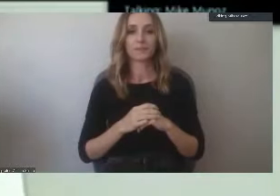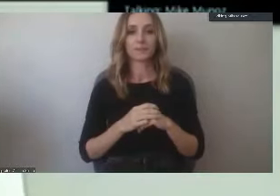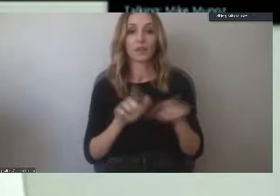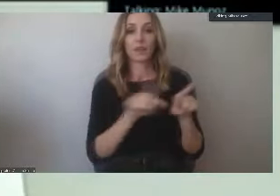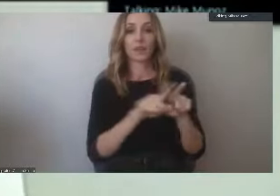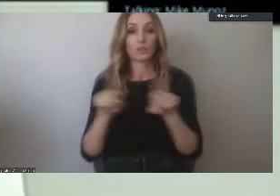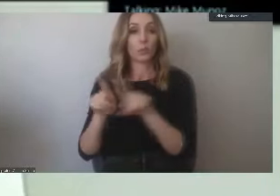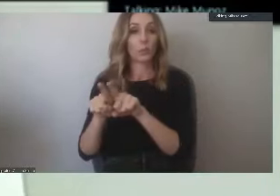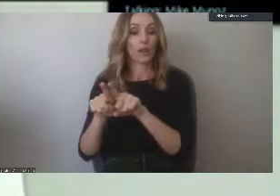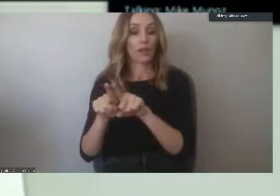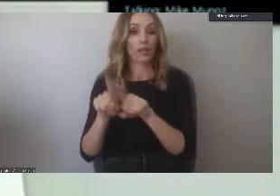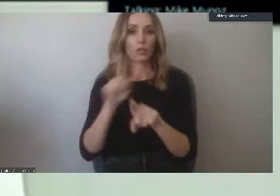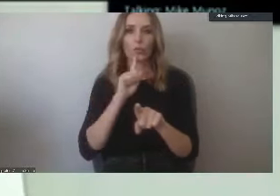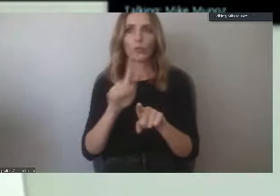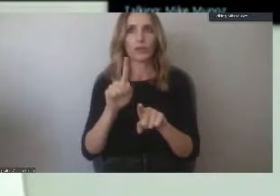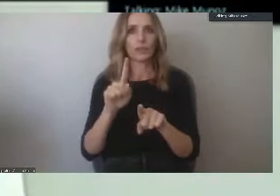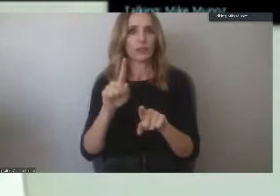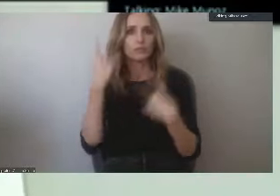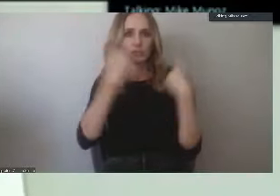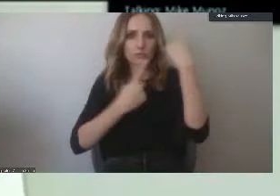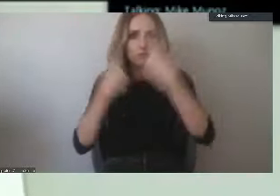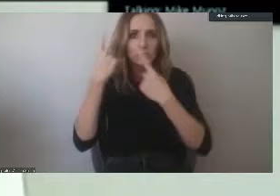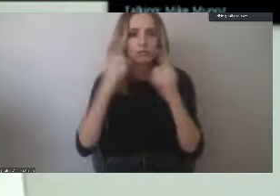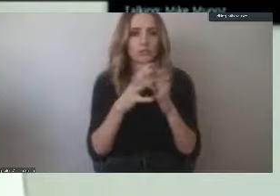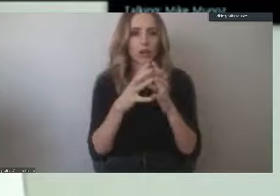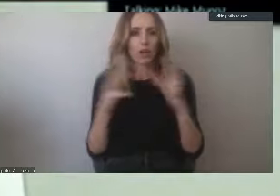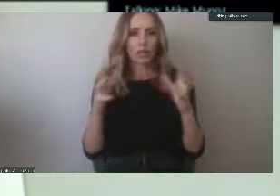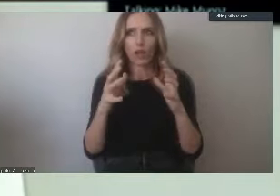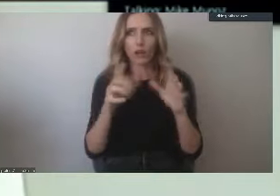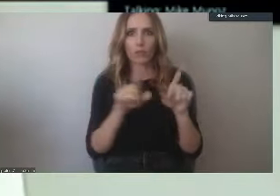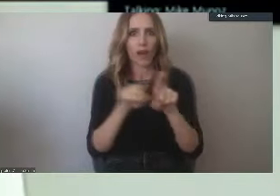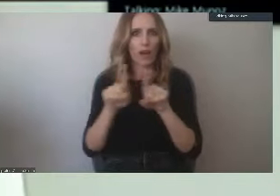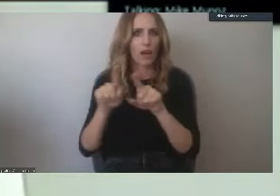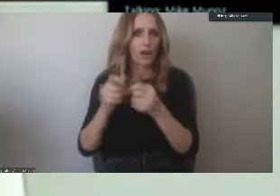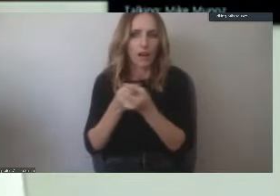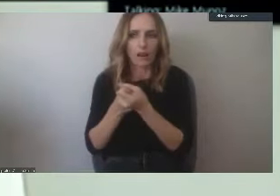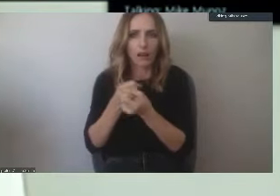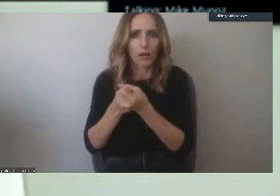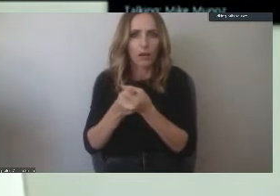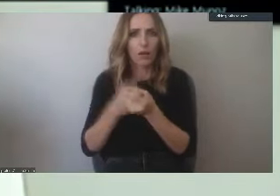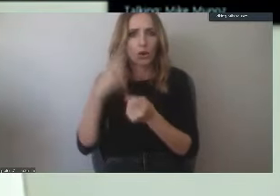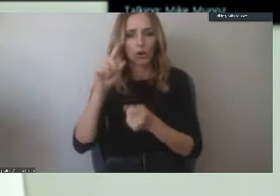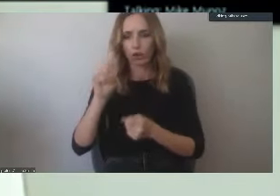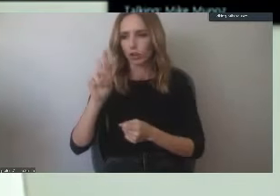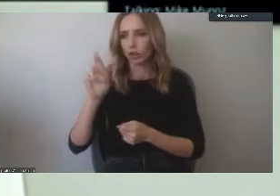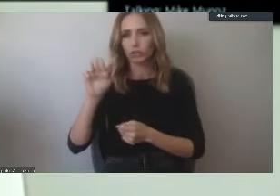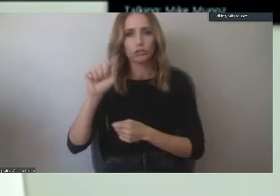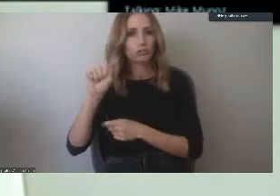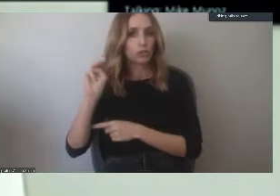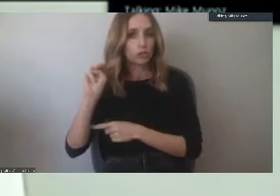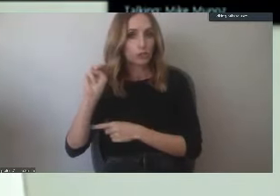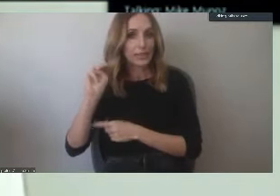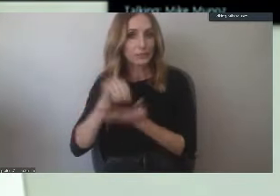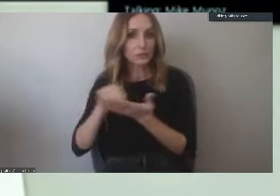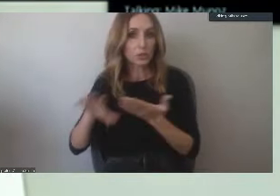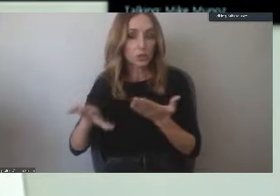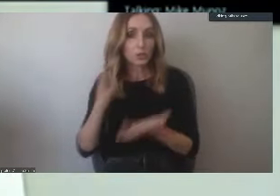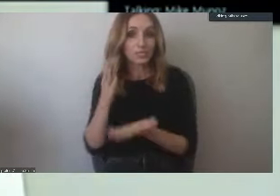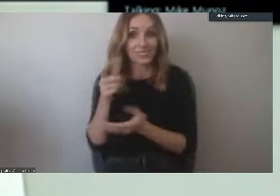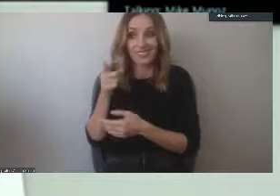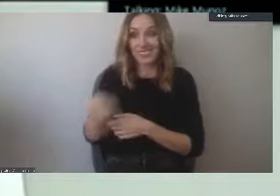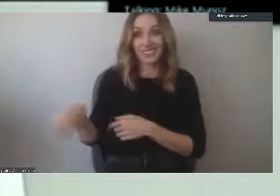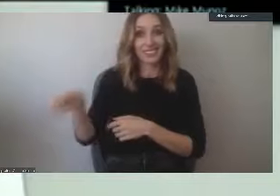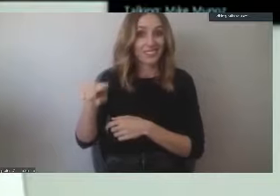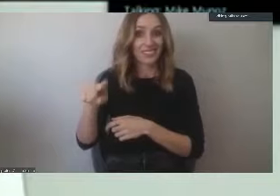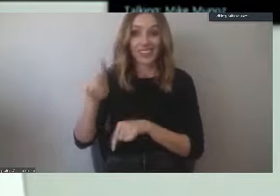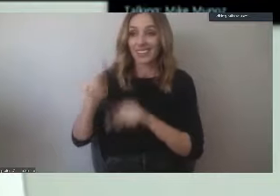really sensitive to think about what it looks like to support our DREAMers. Because we know that our DREAMers may not be able to fully access some of the